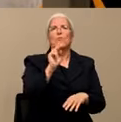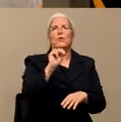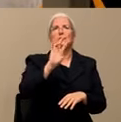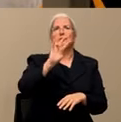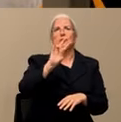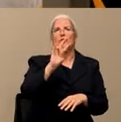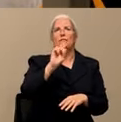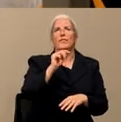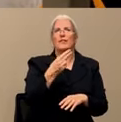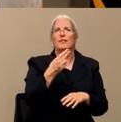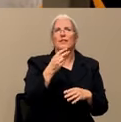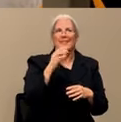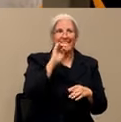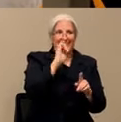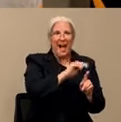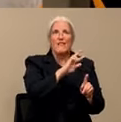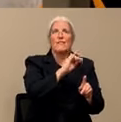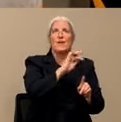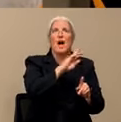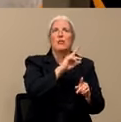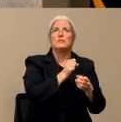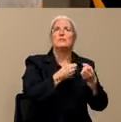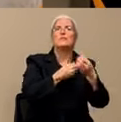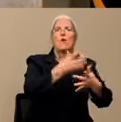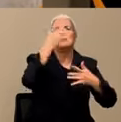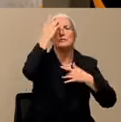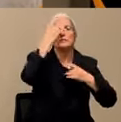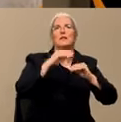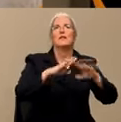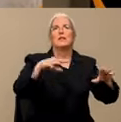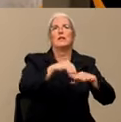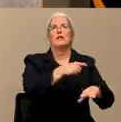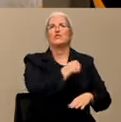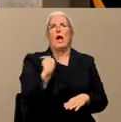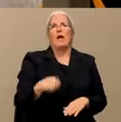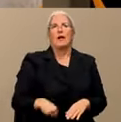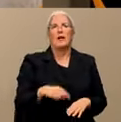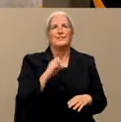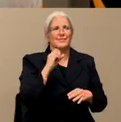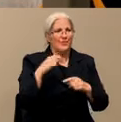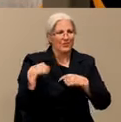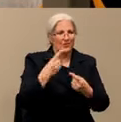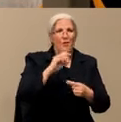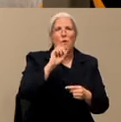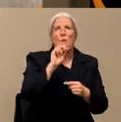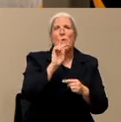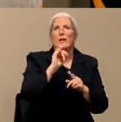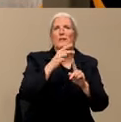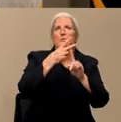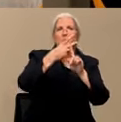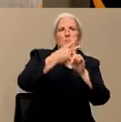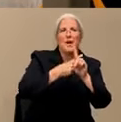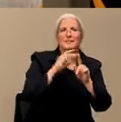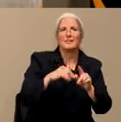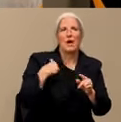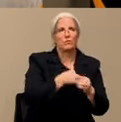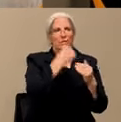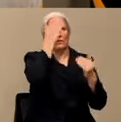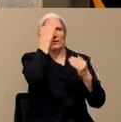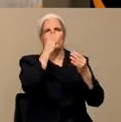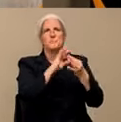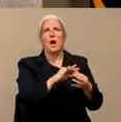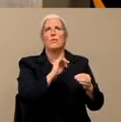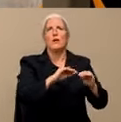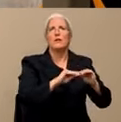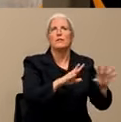China. And so it's been only about two and a half months that we've known this virus exists. So we are working hard to understand this virus.